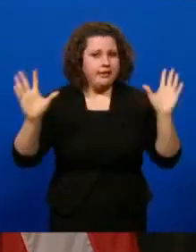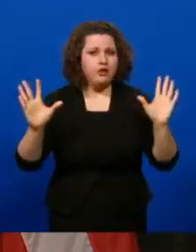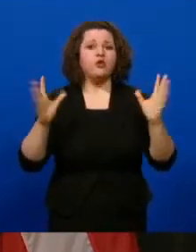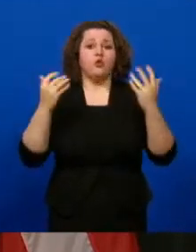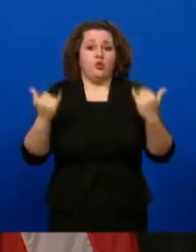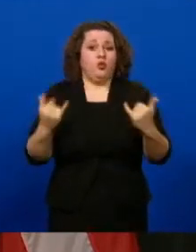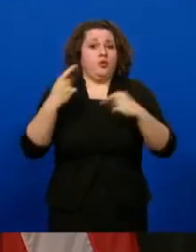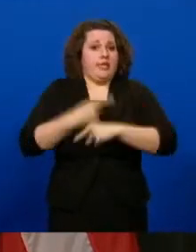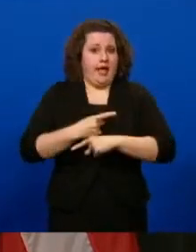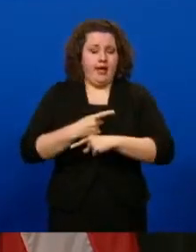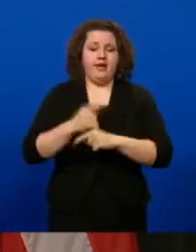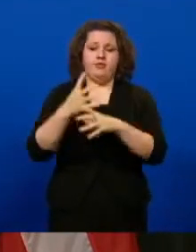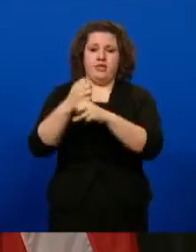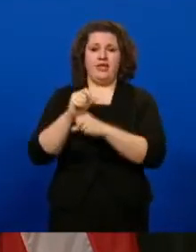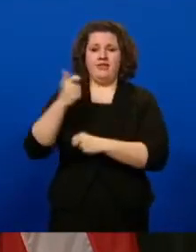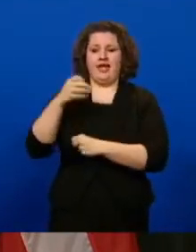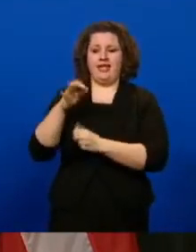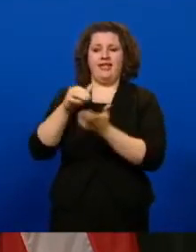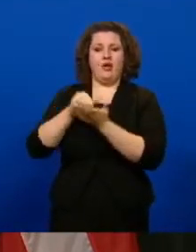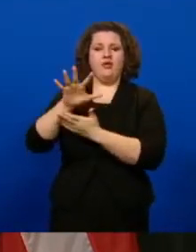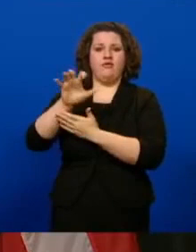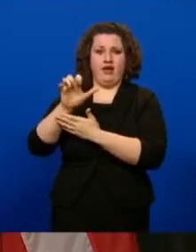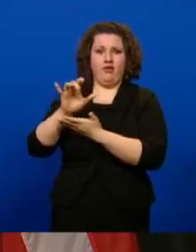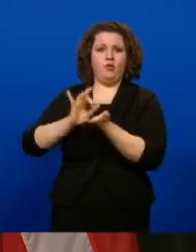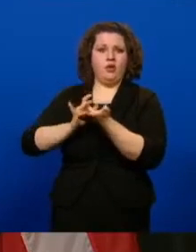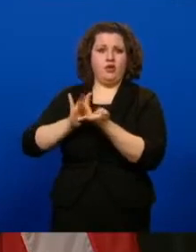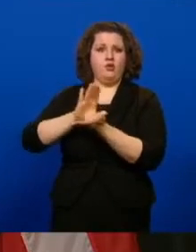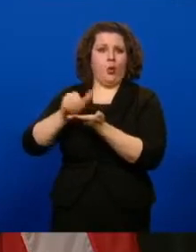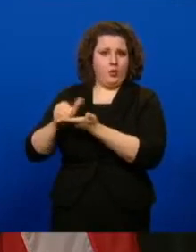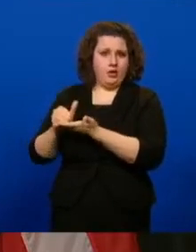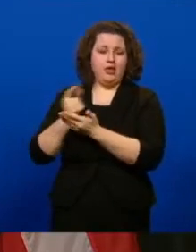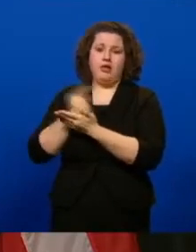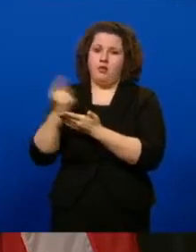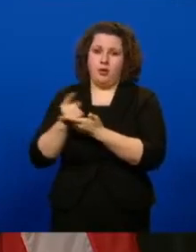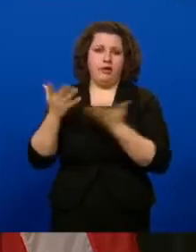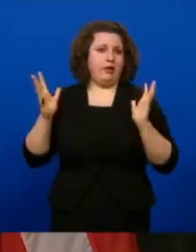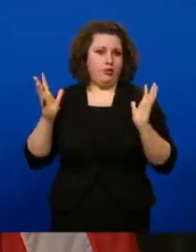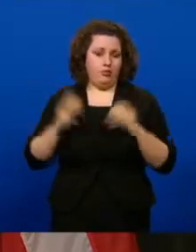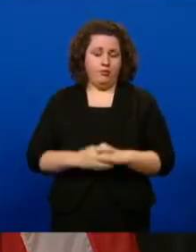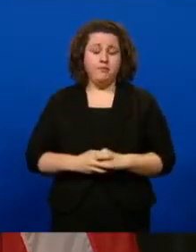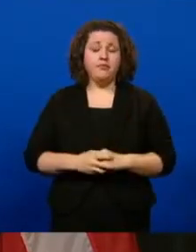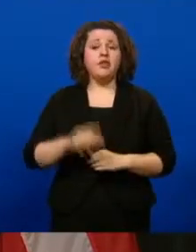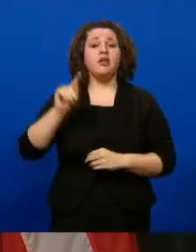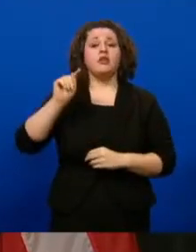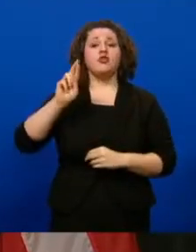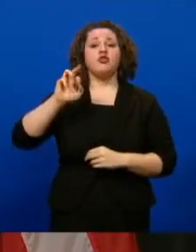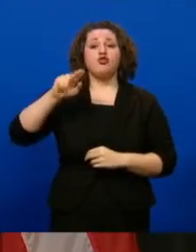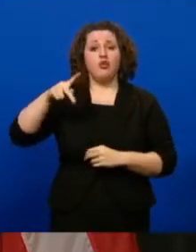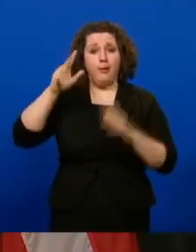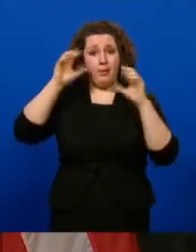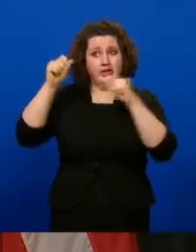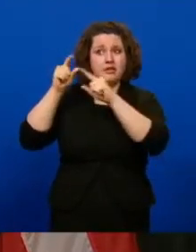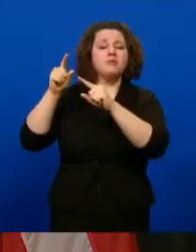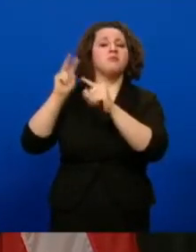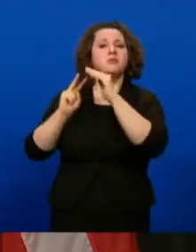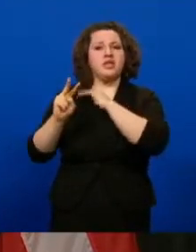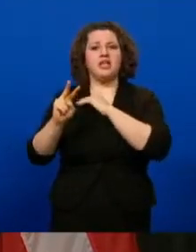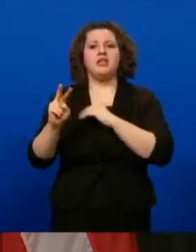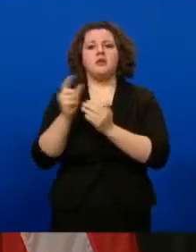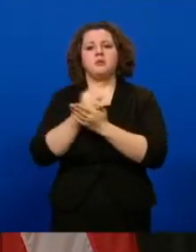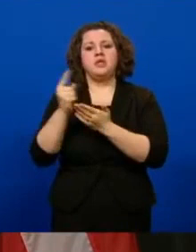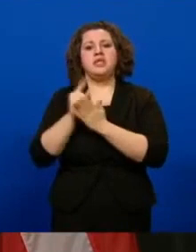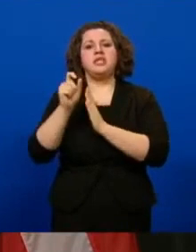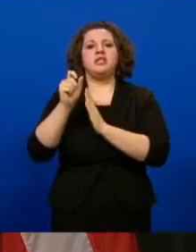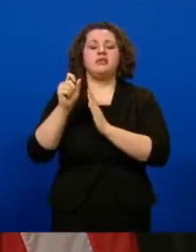today is only receiving 19,500 doses a week. The Trump administration did project that our weekly statewide allocation